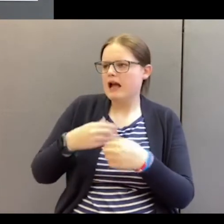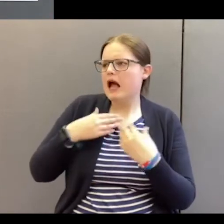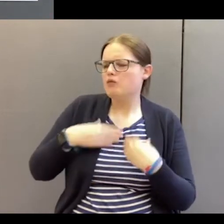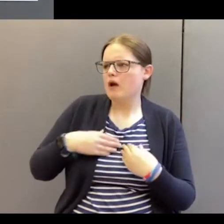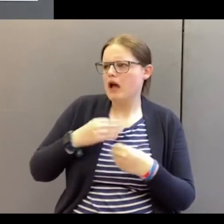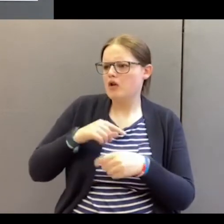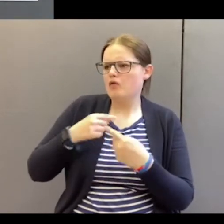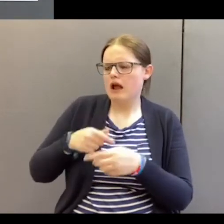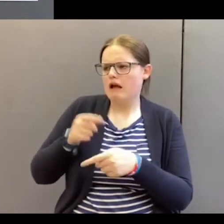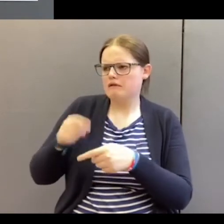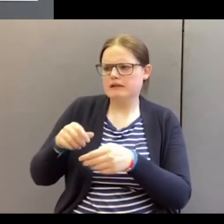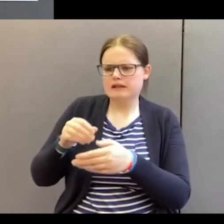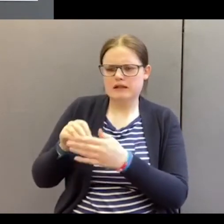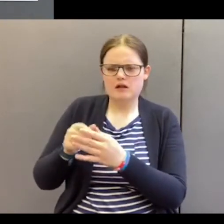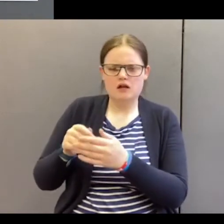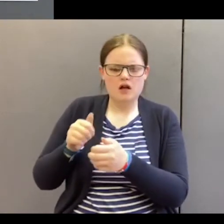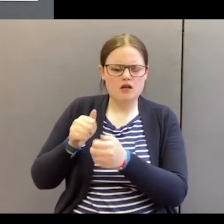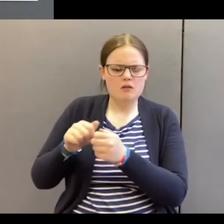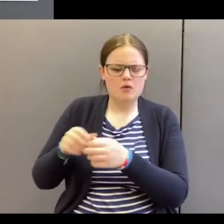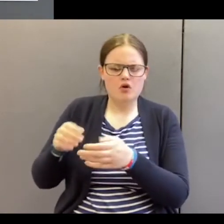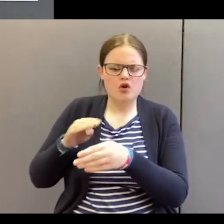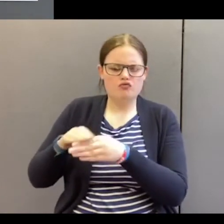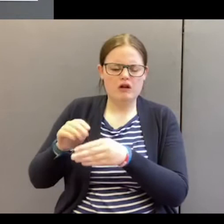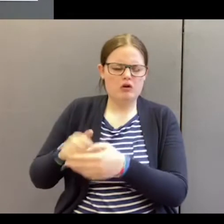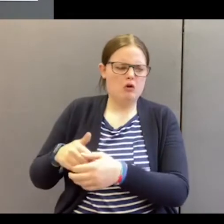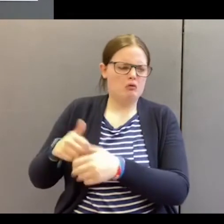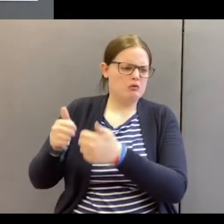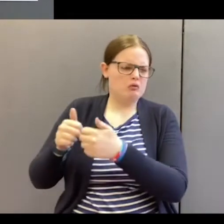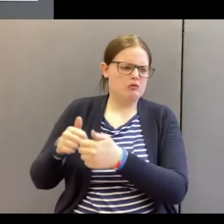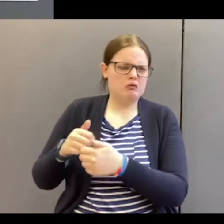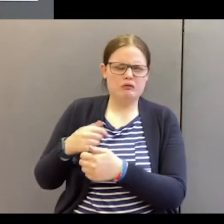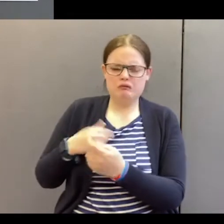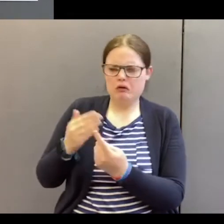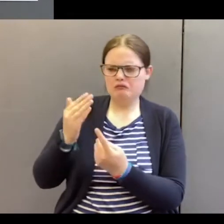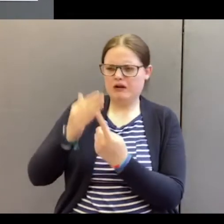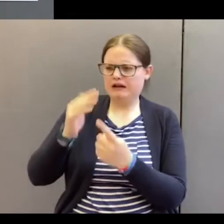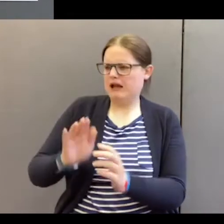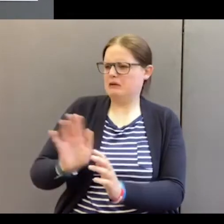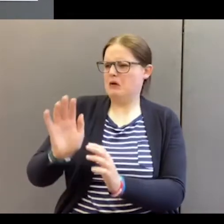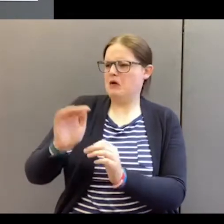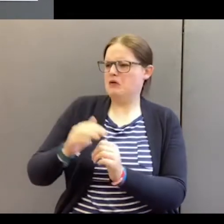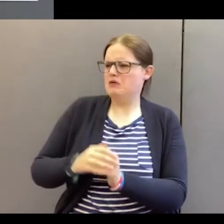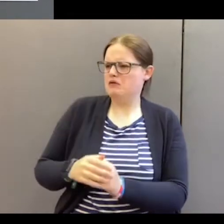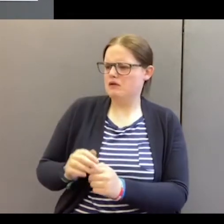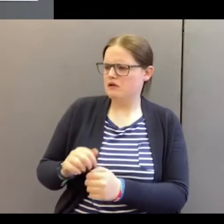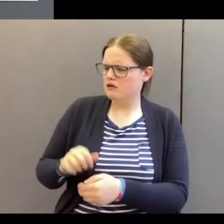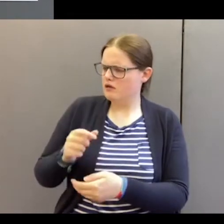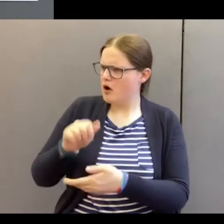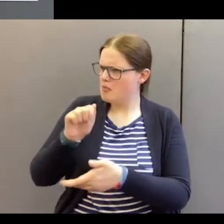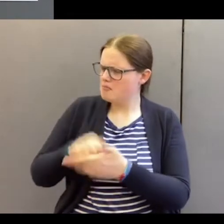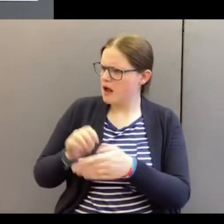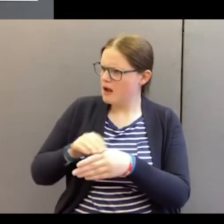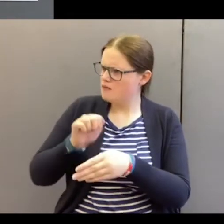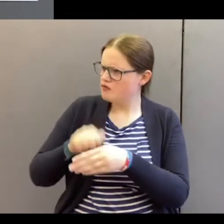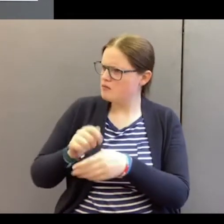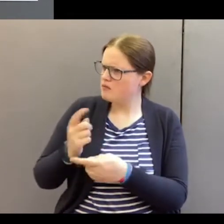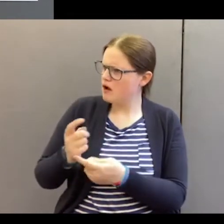can't wear them. Oh no, that's not a brand I recognise. Couldn't you afford the proper one?